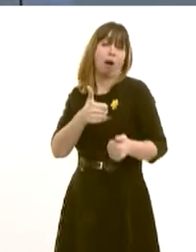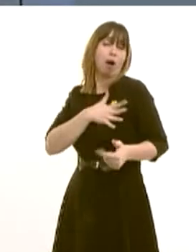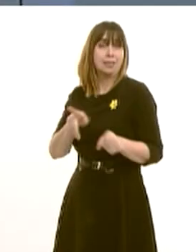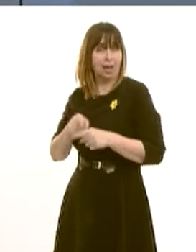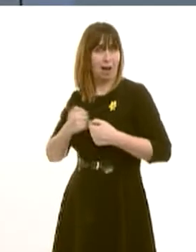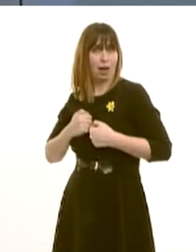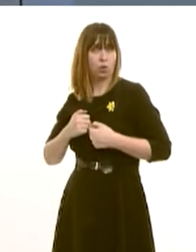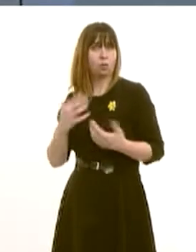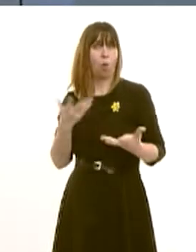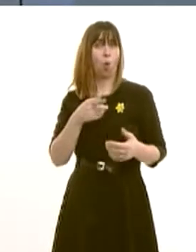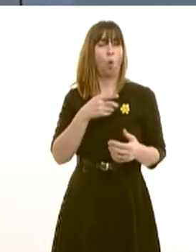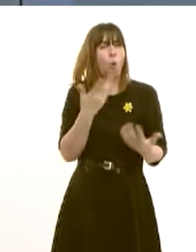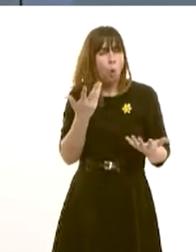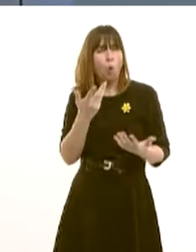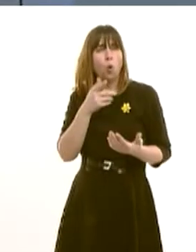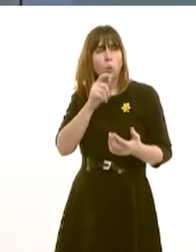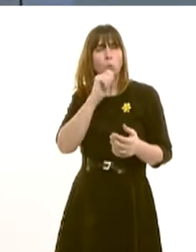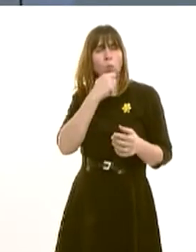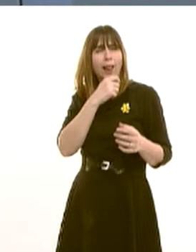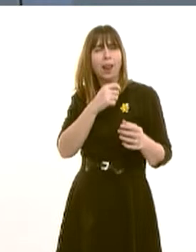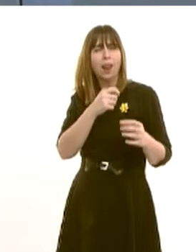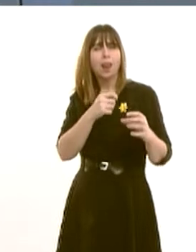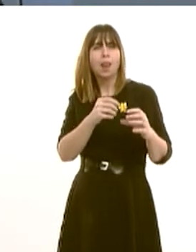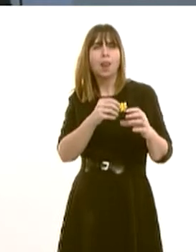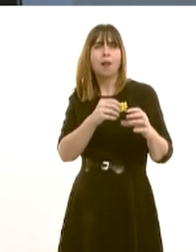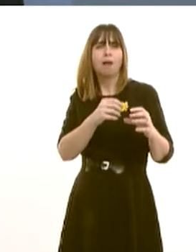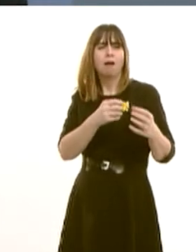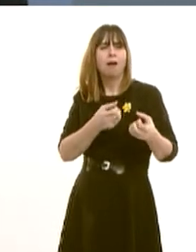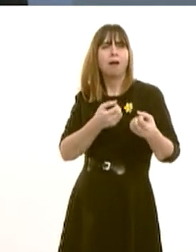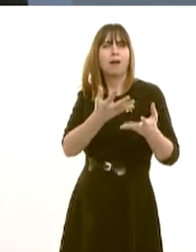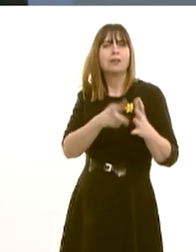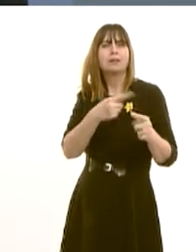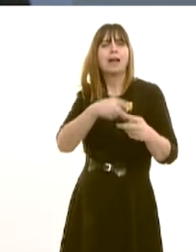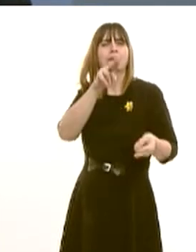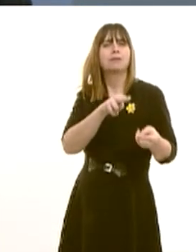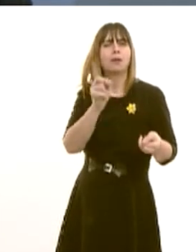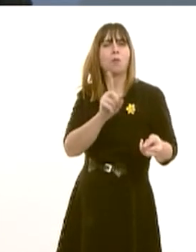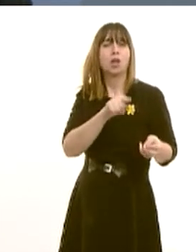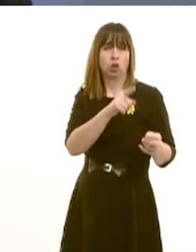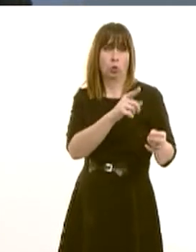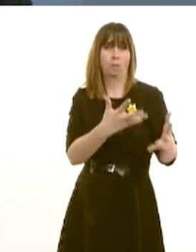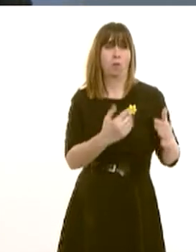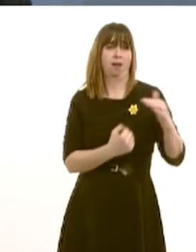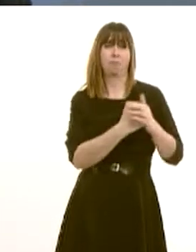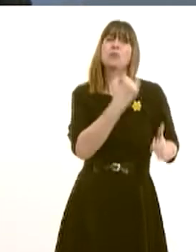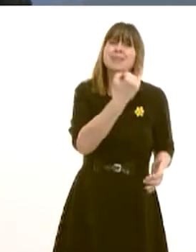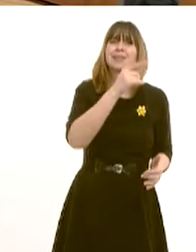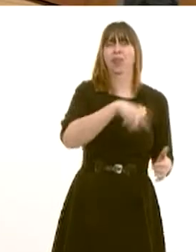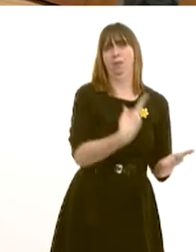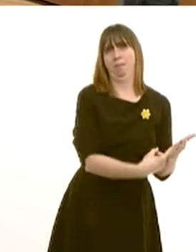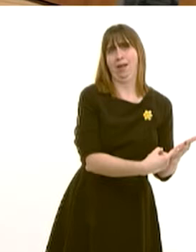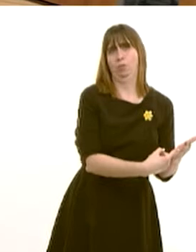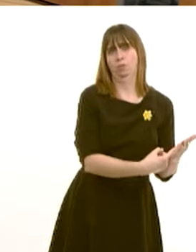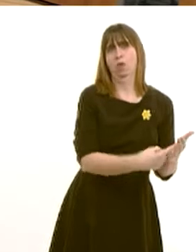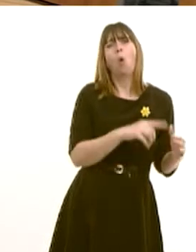it merely an extension? Is it merely an extension of what is currently in place which is up to £6,000 business rate relief?